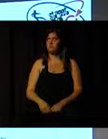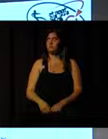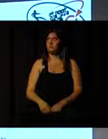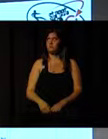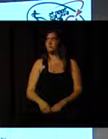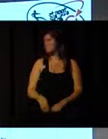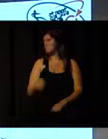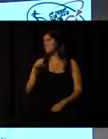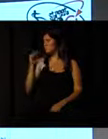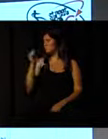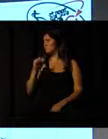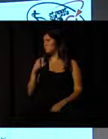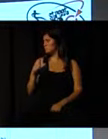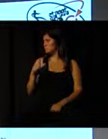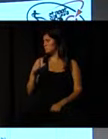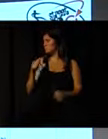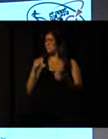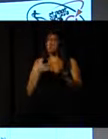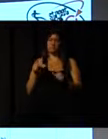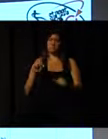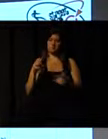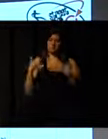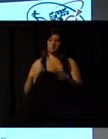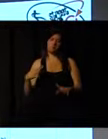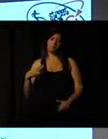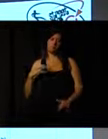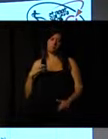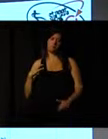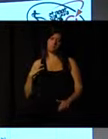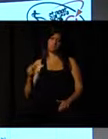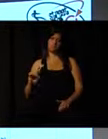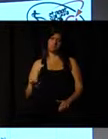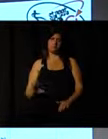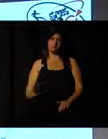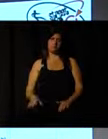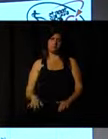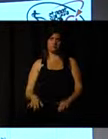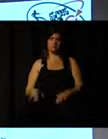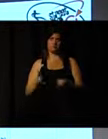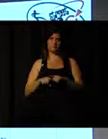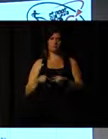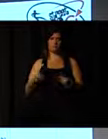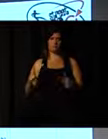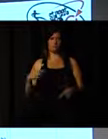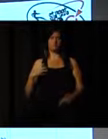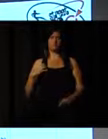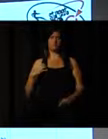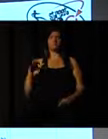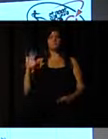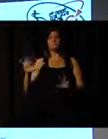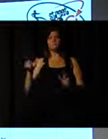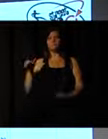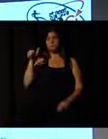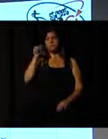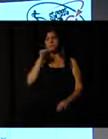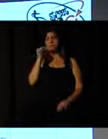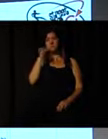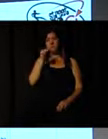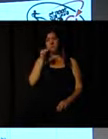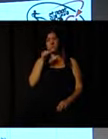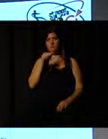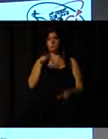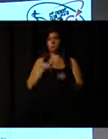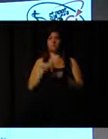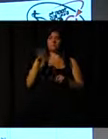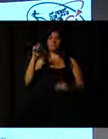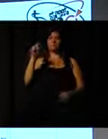are not getting involved in volunteering. And it's low income young people and females. So it really